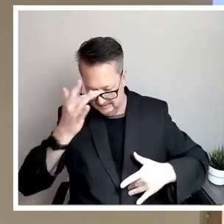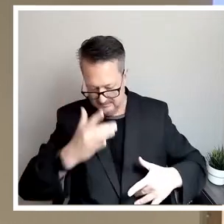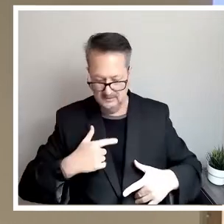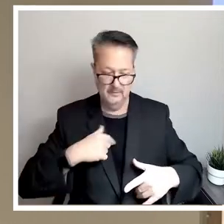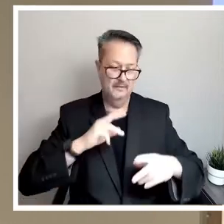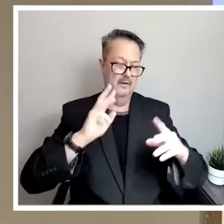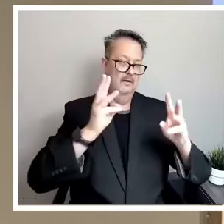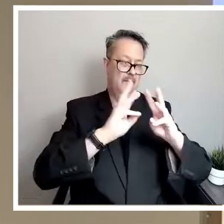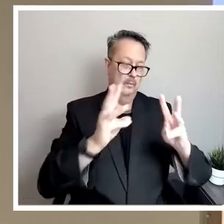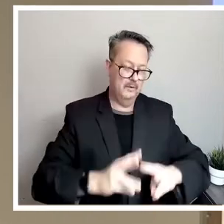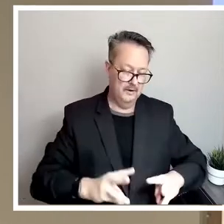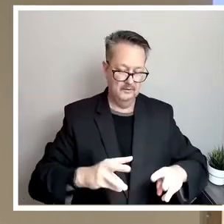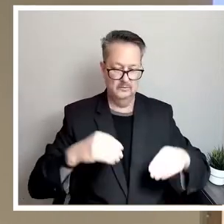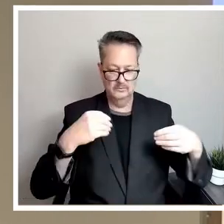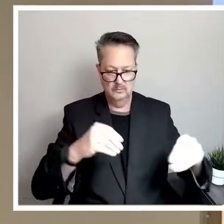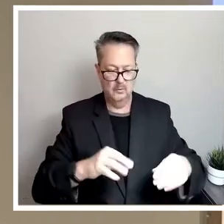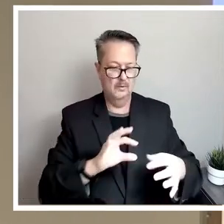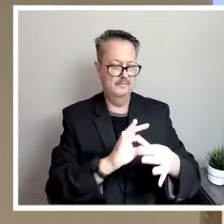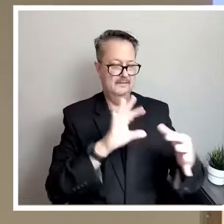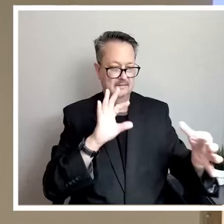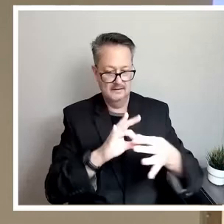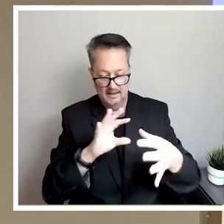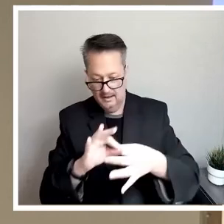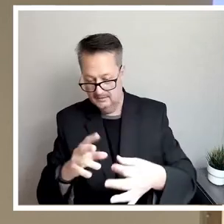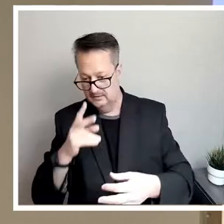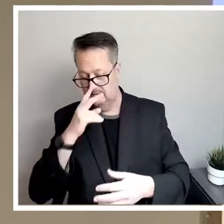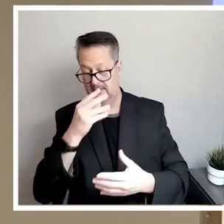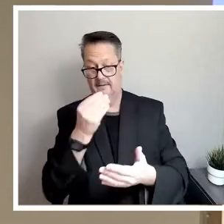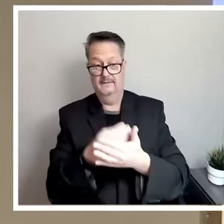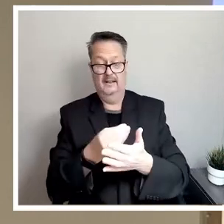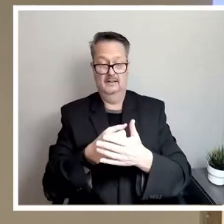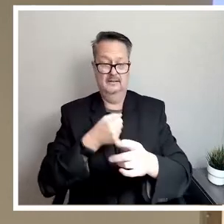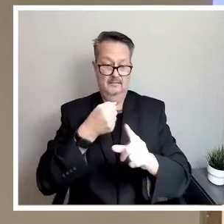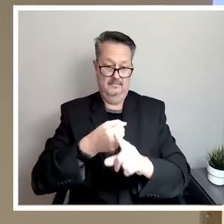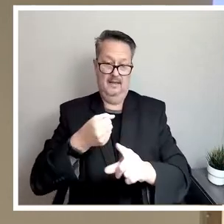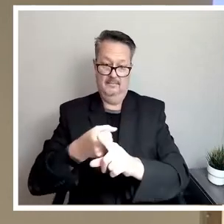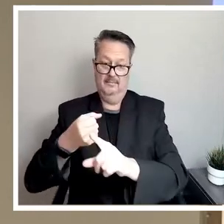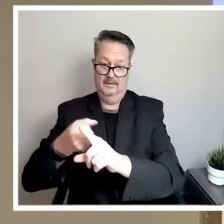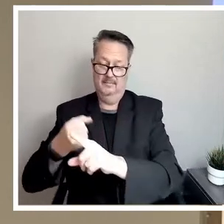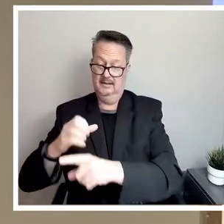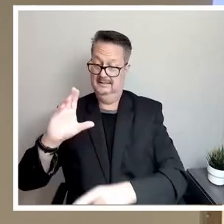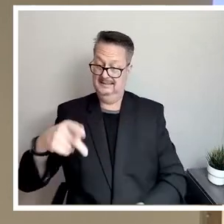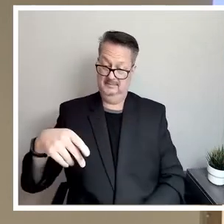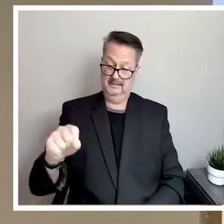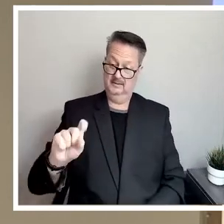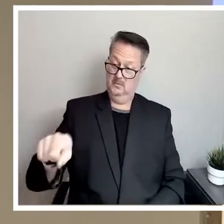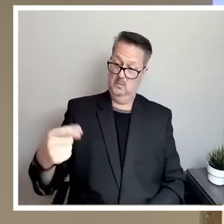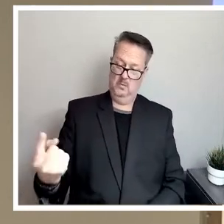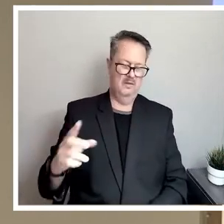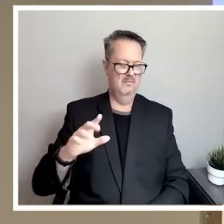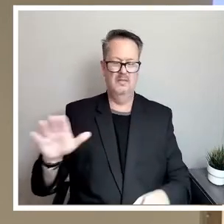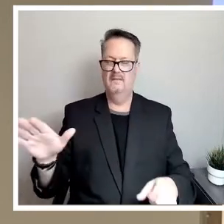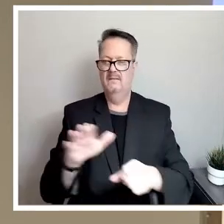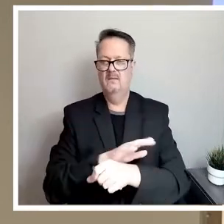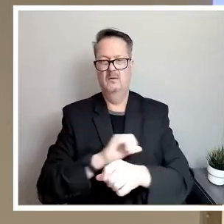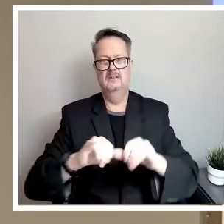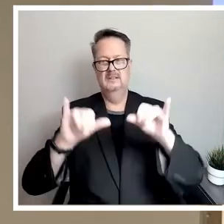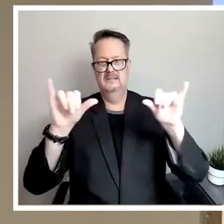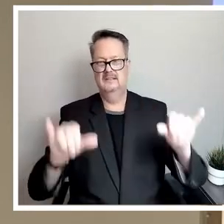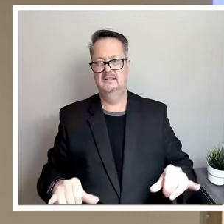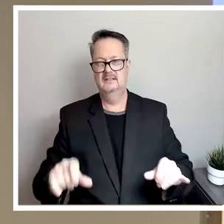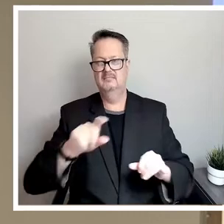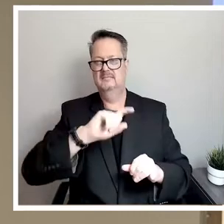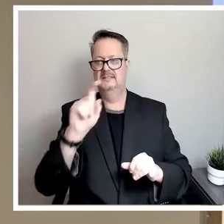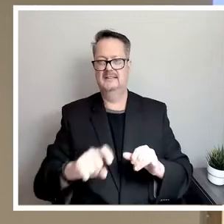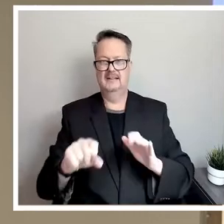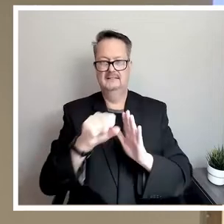and all the financial implications that have impacted not just CPS Energy, but the entire system in the state of Texas, and try to